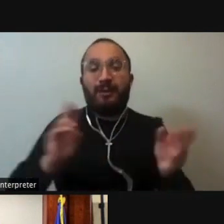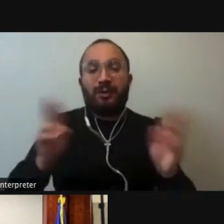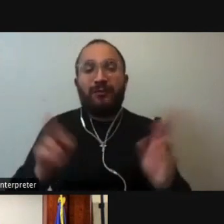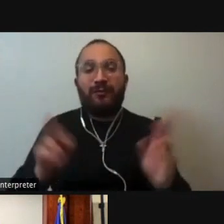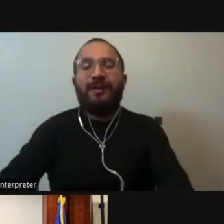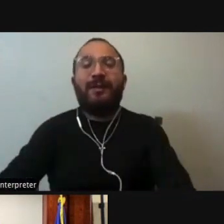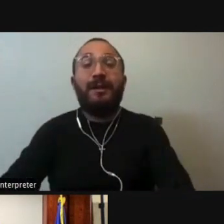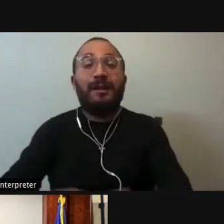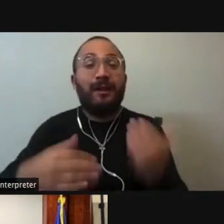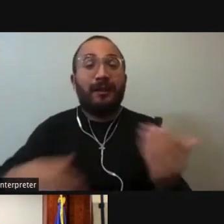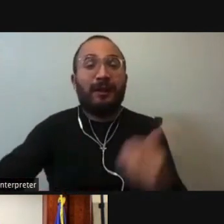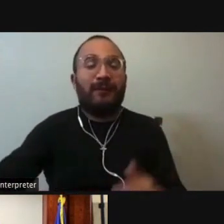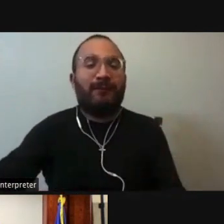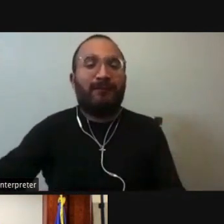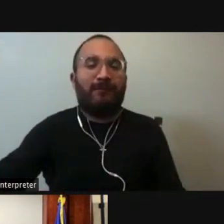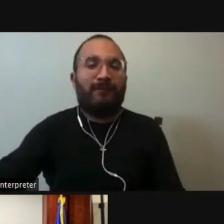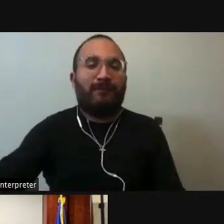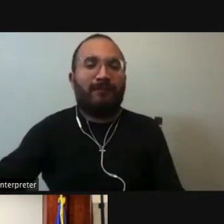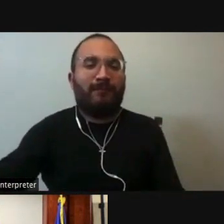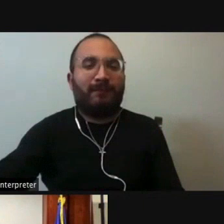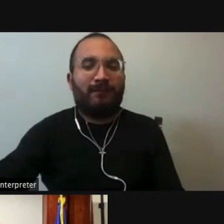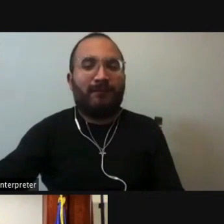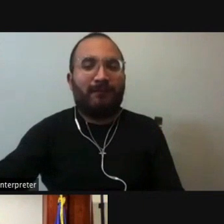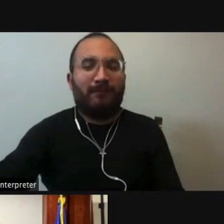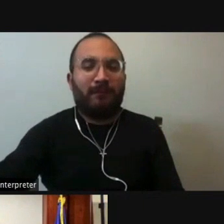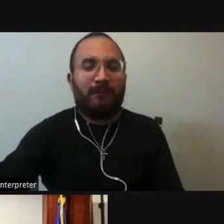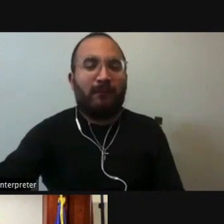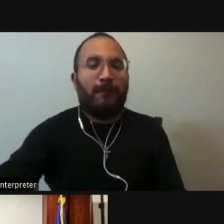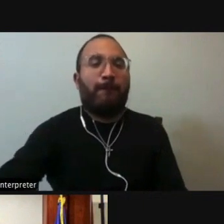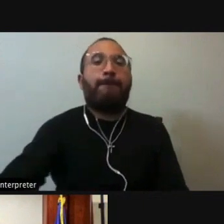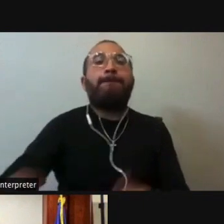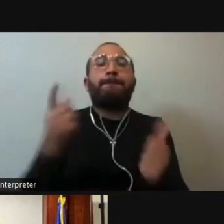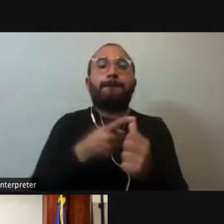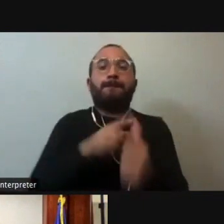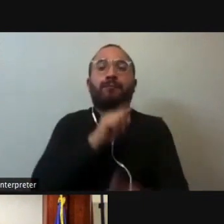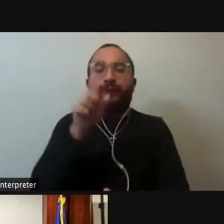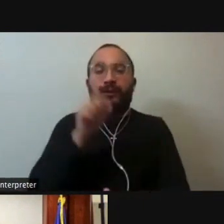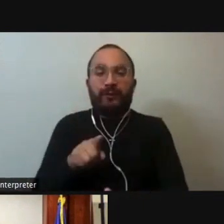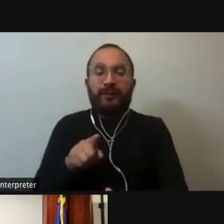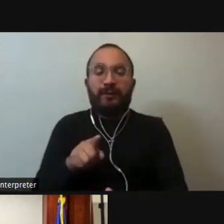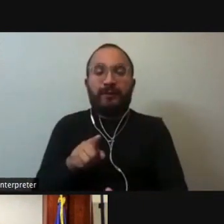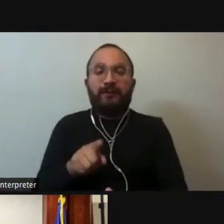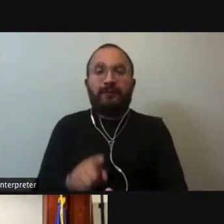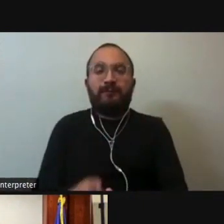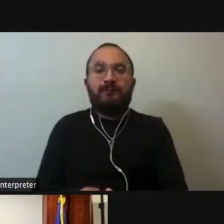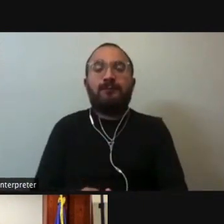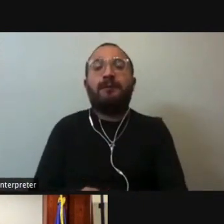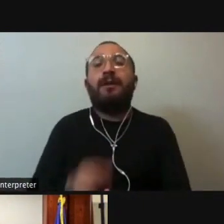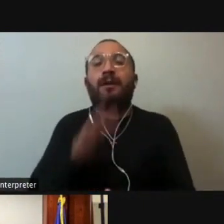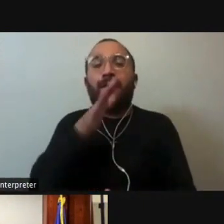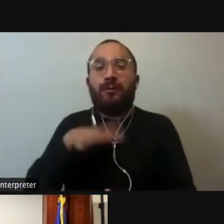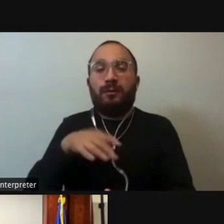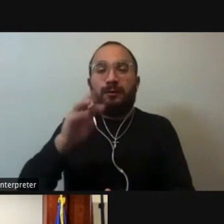Thank you very much, ma'am. Our first question will be presented to Ms. Martinez,